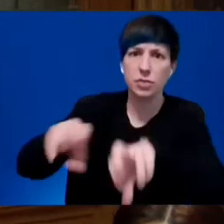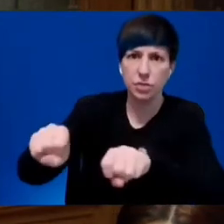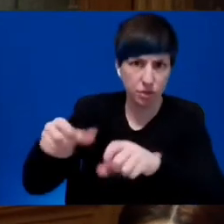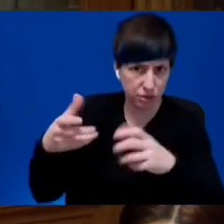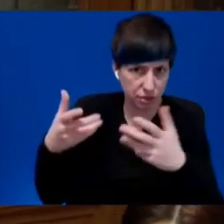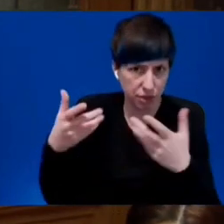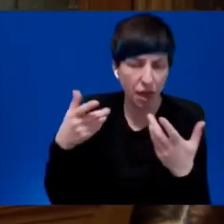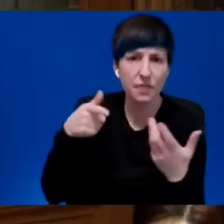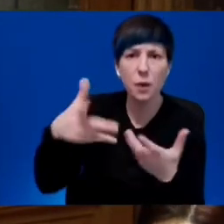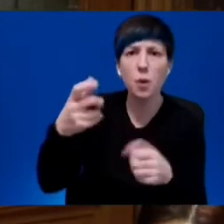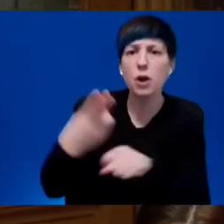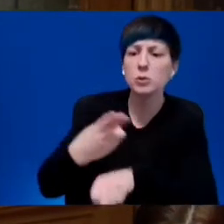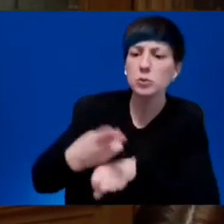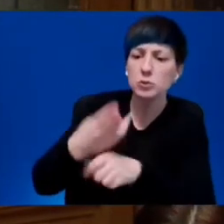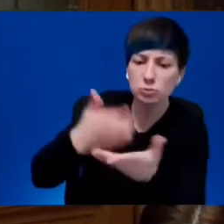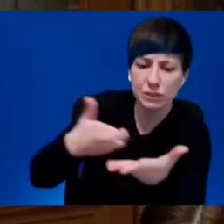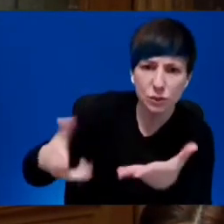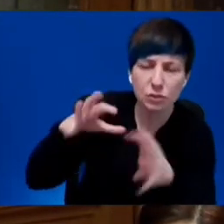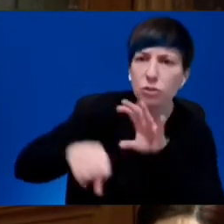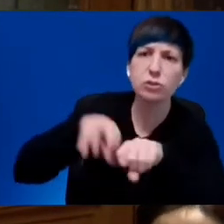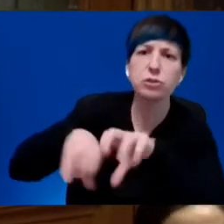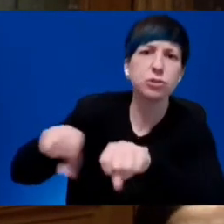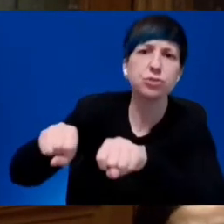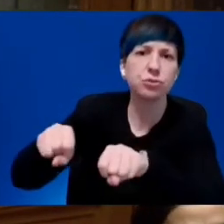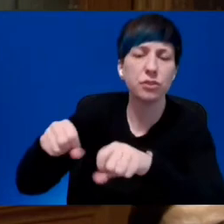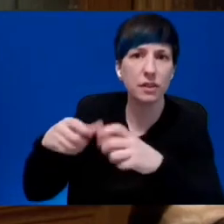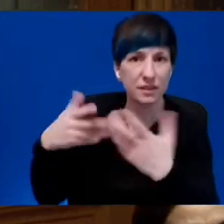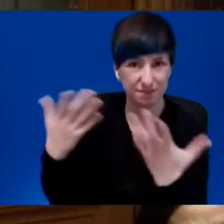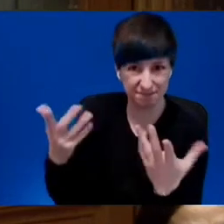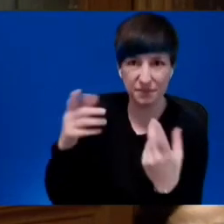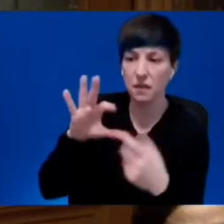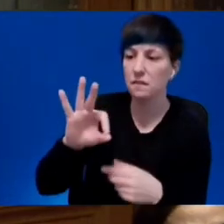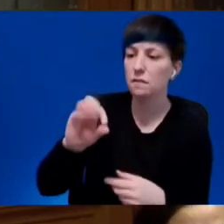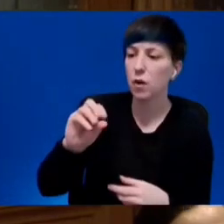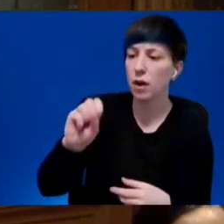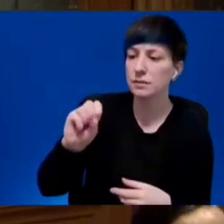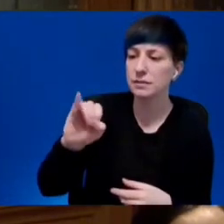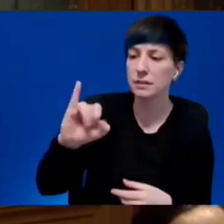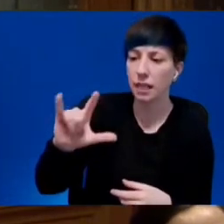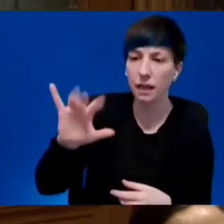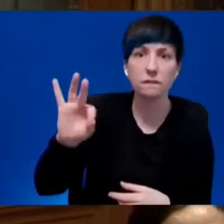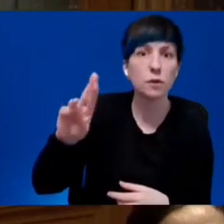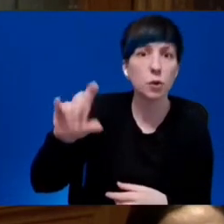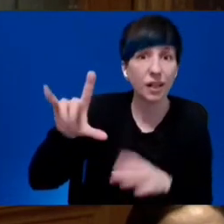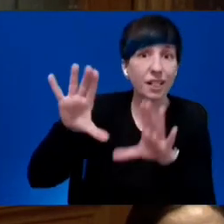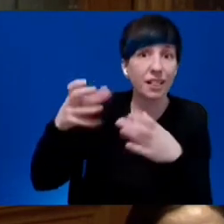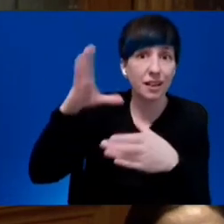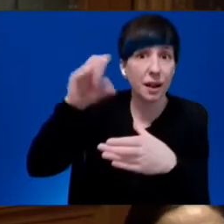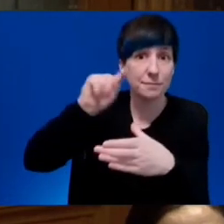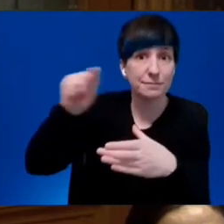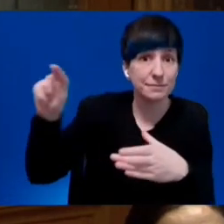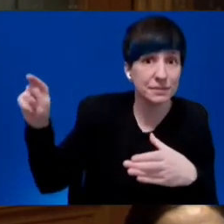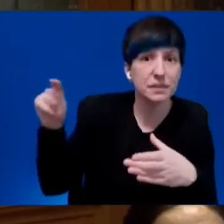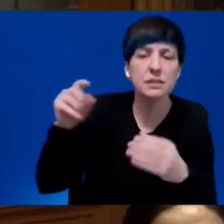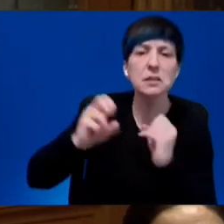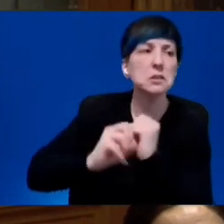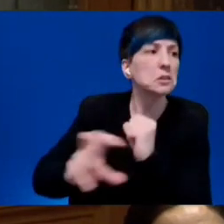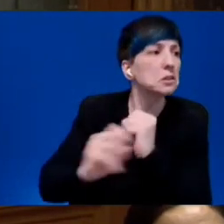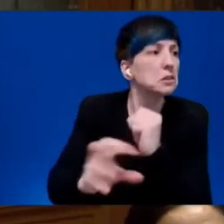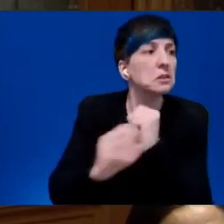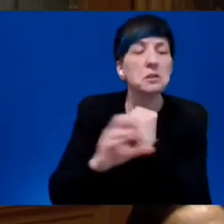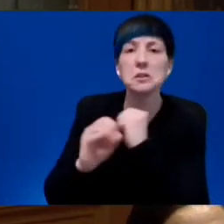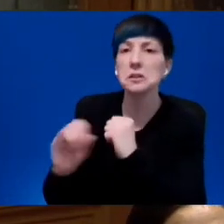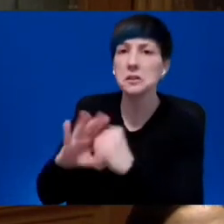fuel lobby is driving a false advertising campaign in our province, and this Minister of Environment seems to be okay with it.